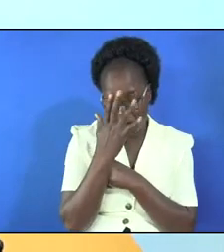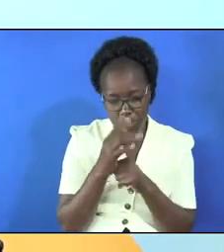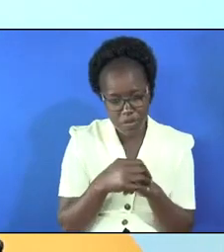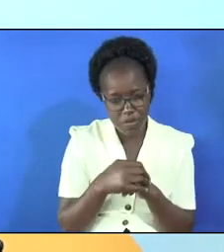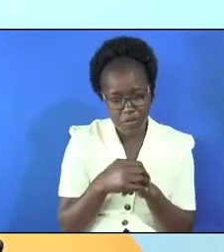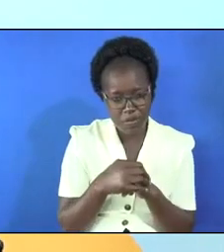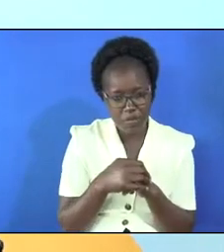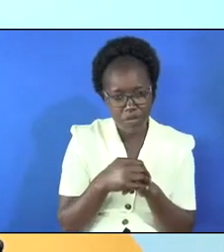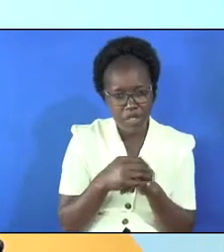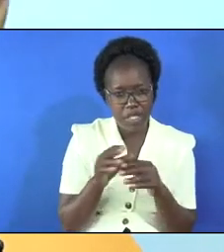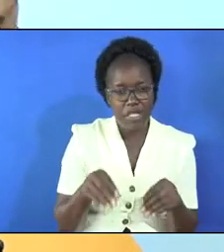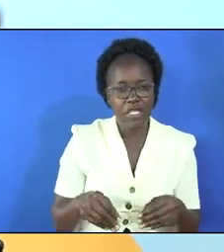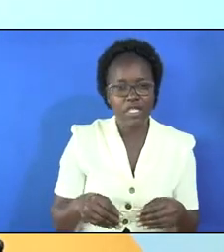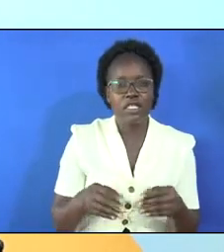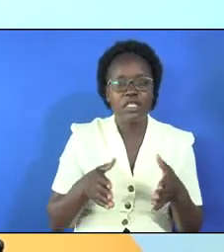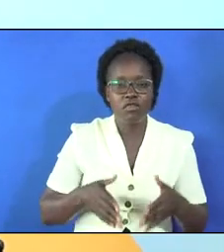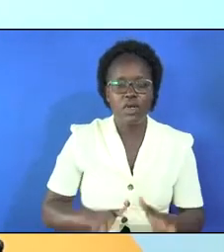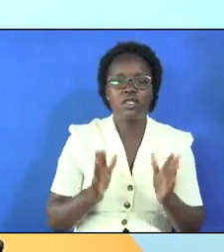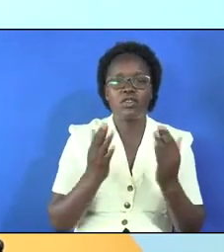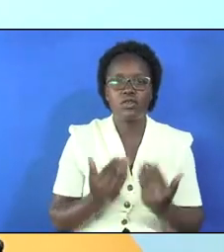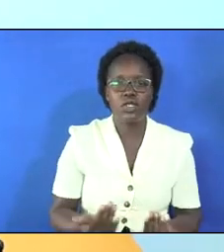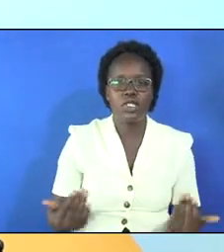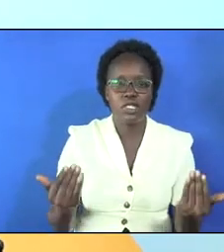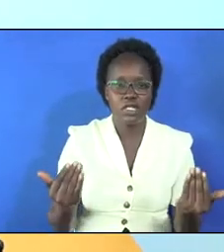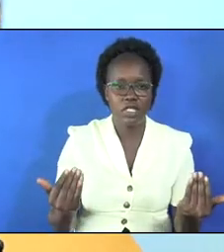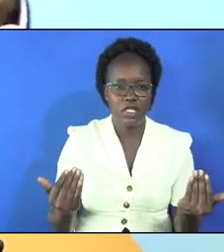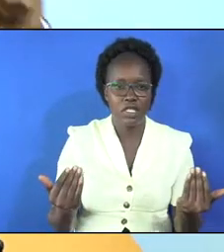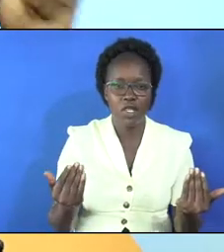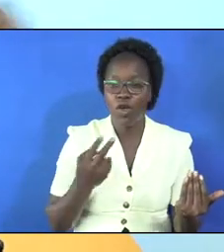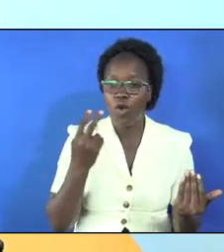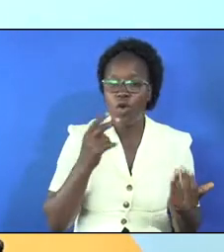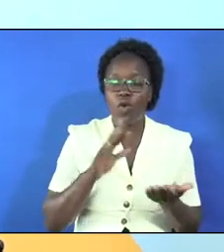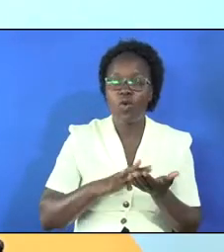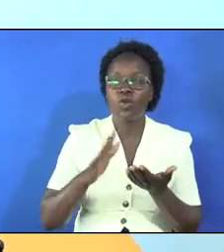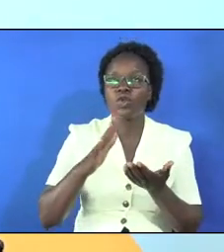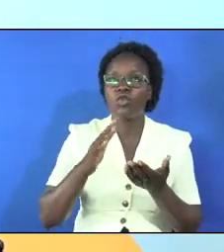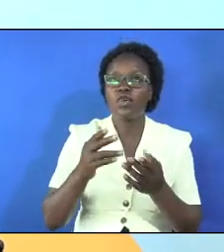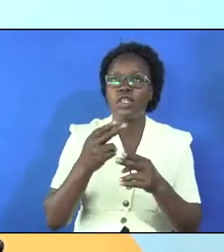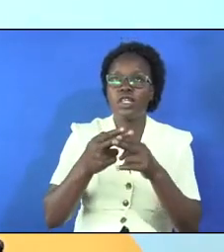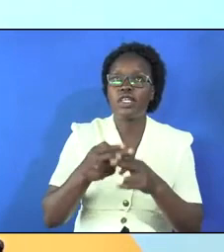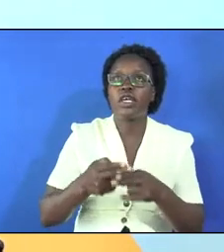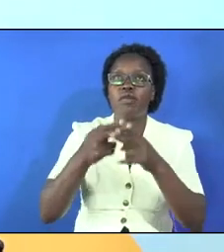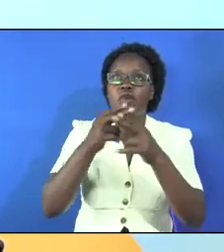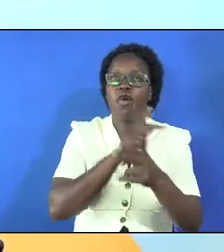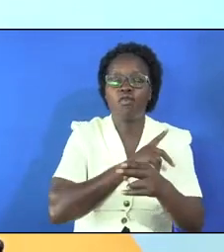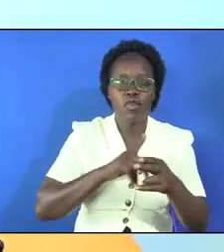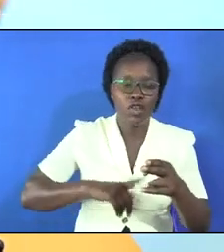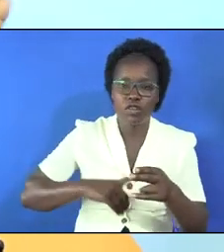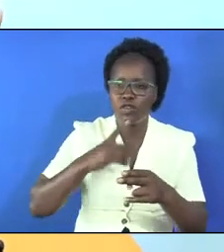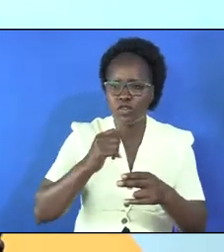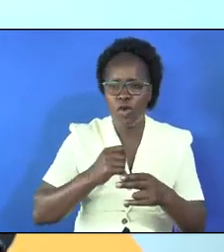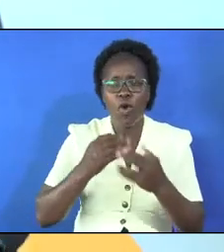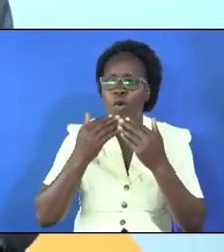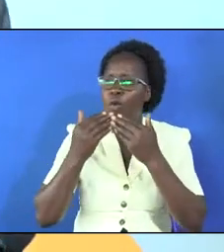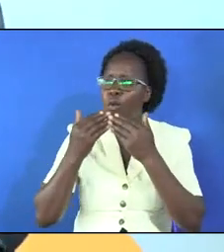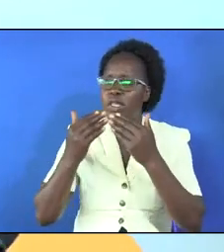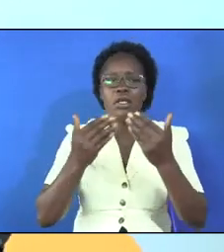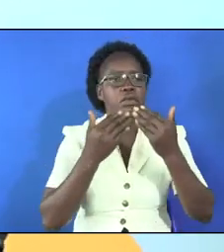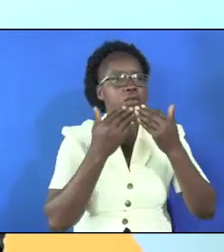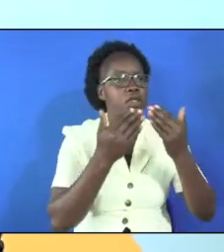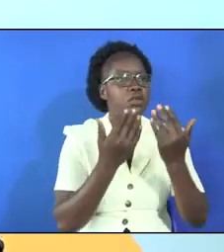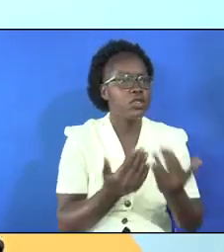they will give birth to children who will glorify the name of the Lord and so we thank you